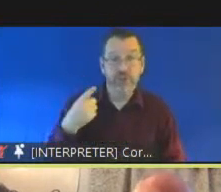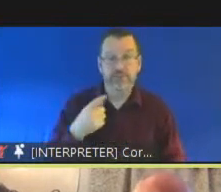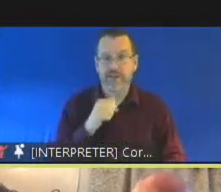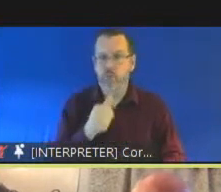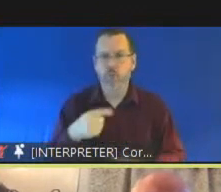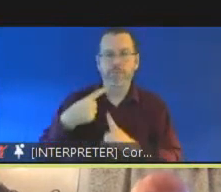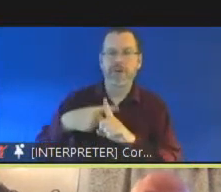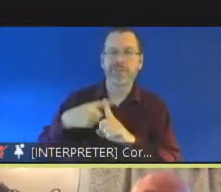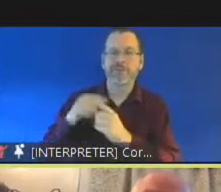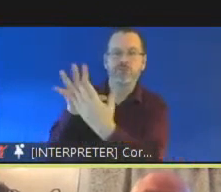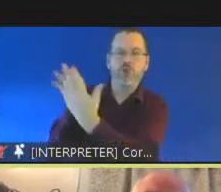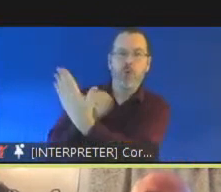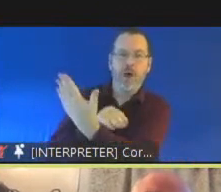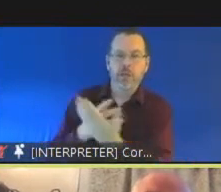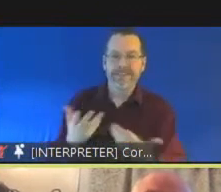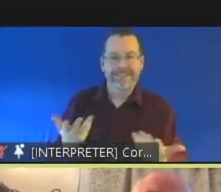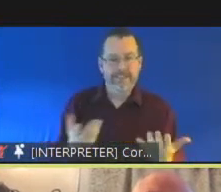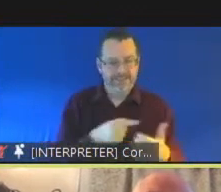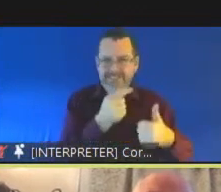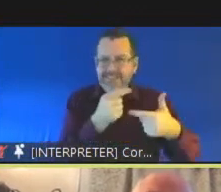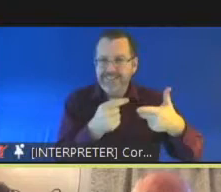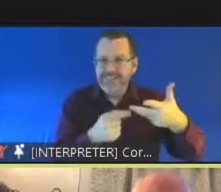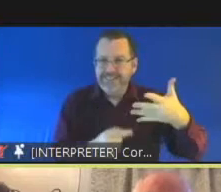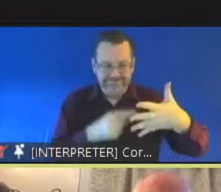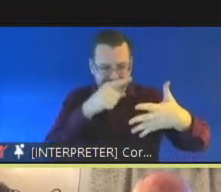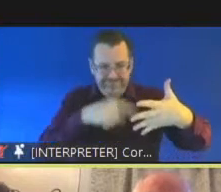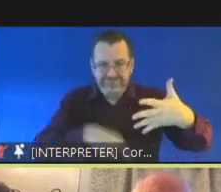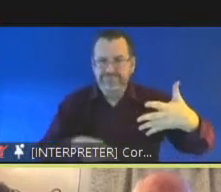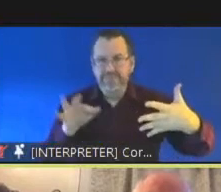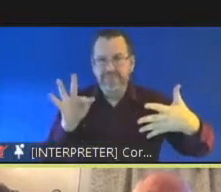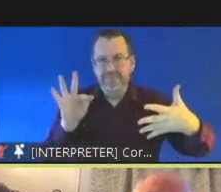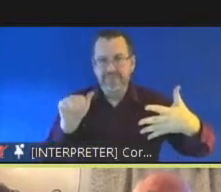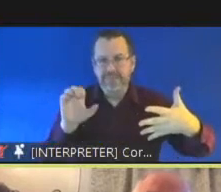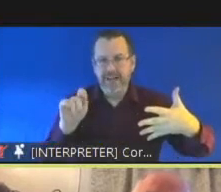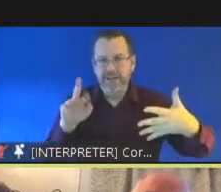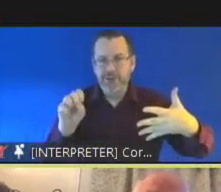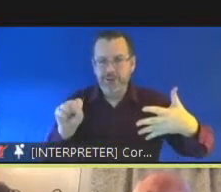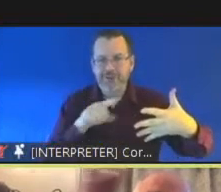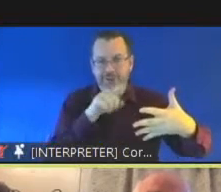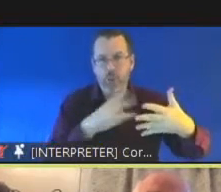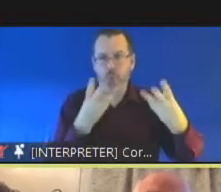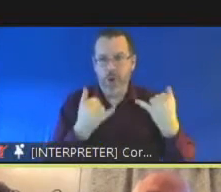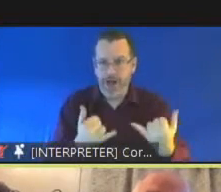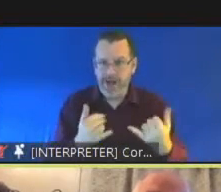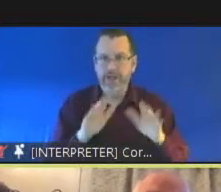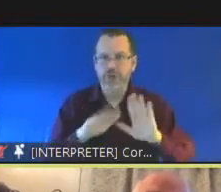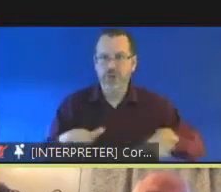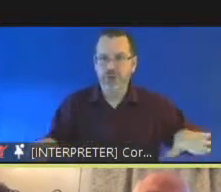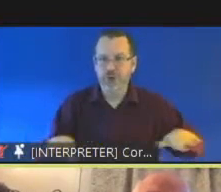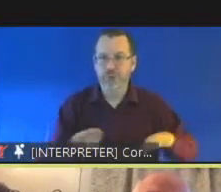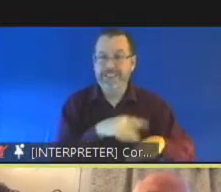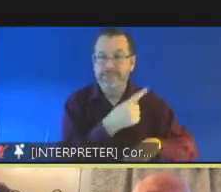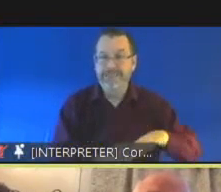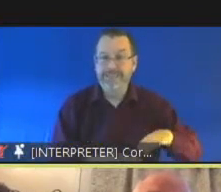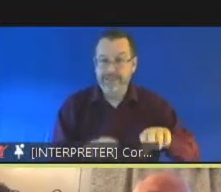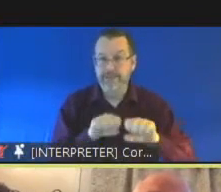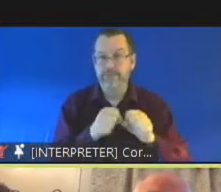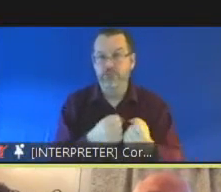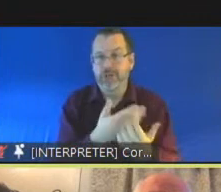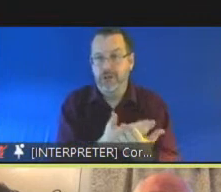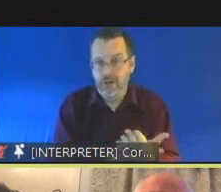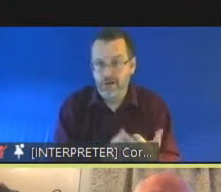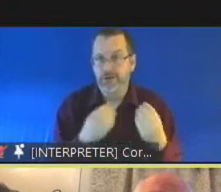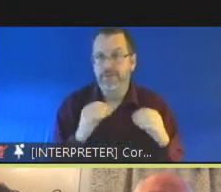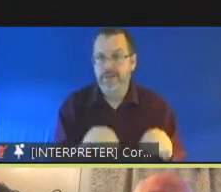model um are also factors um so what we tend to look at is the position of